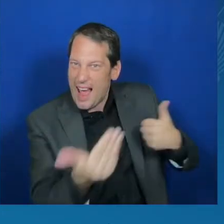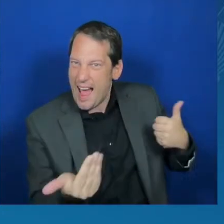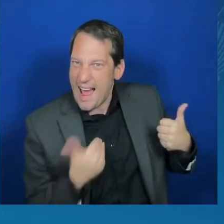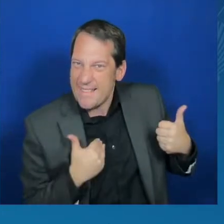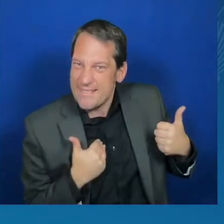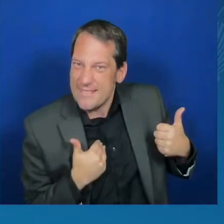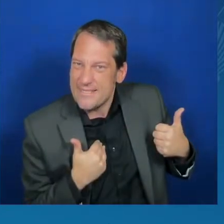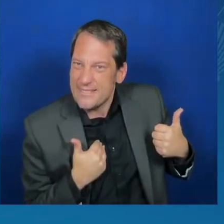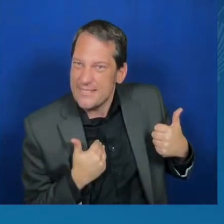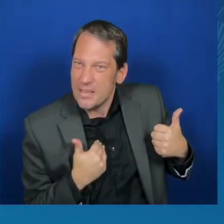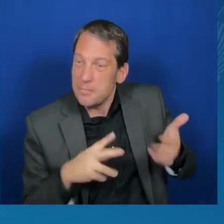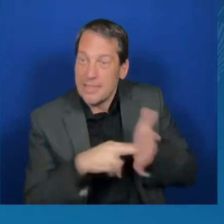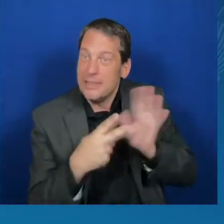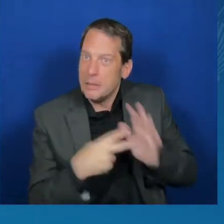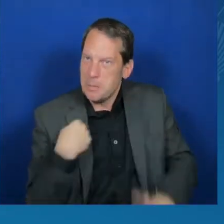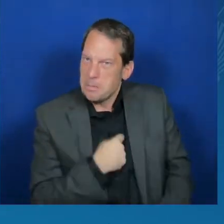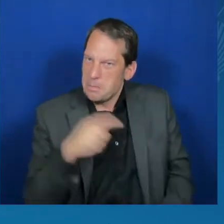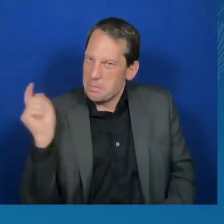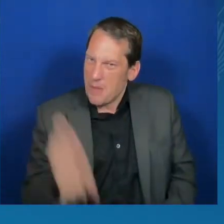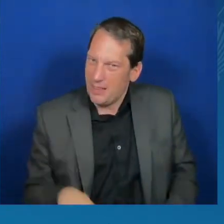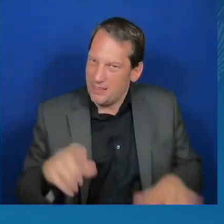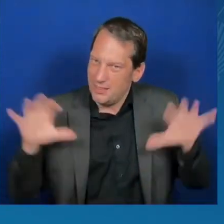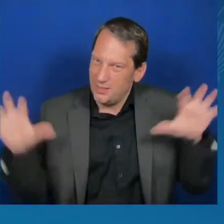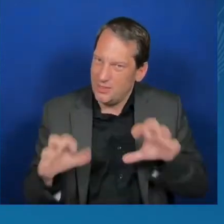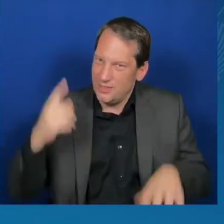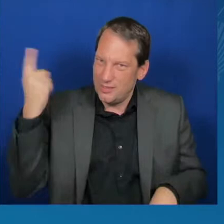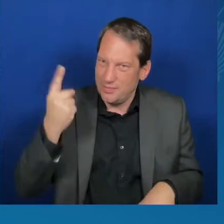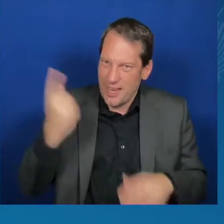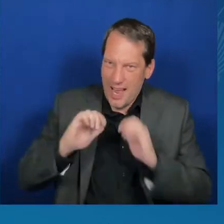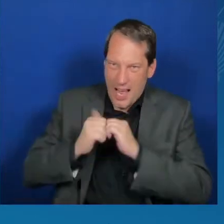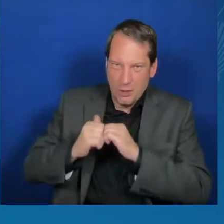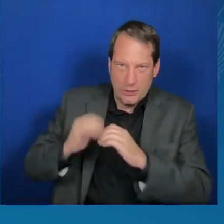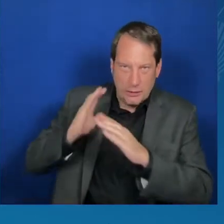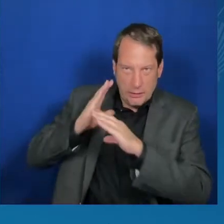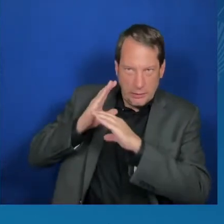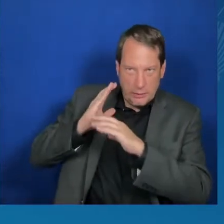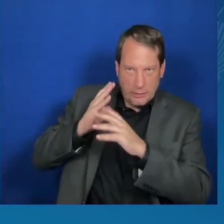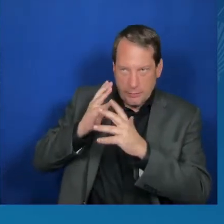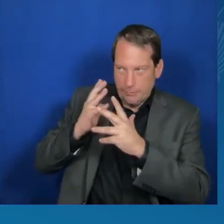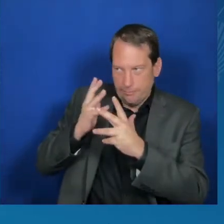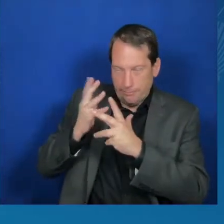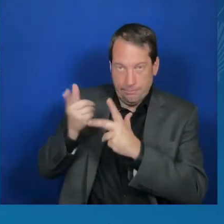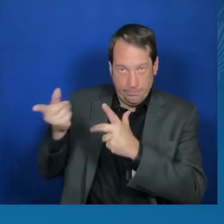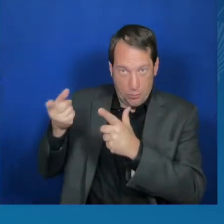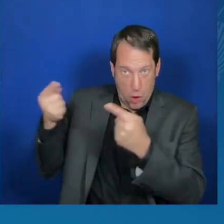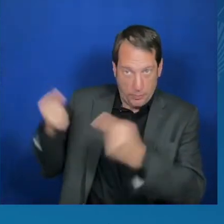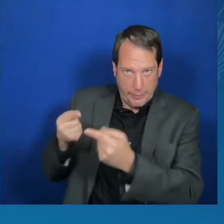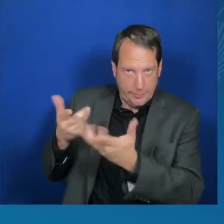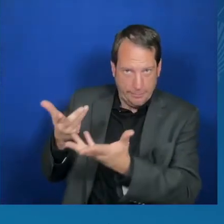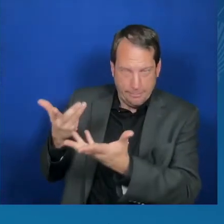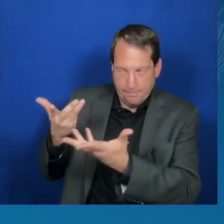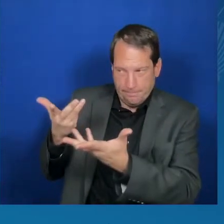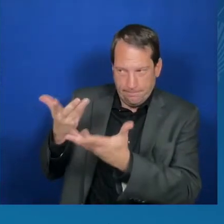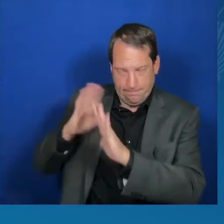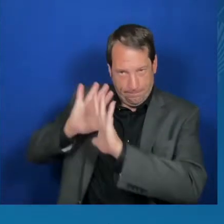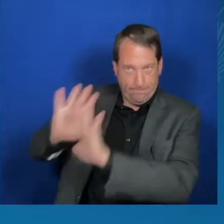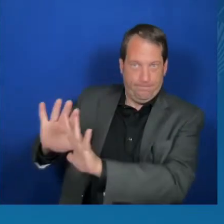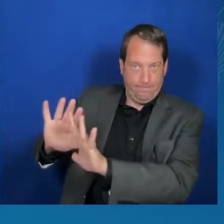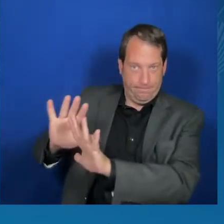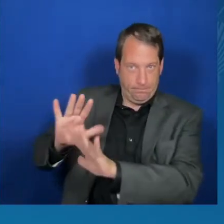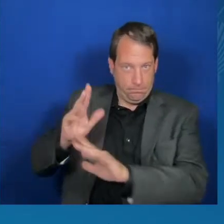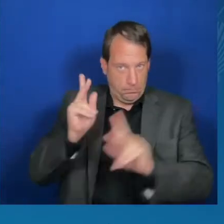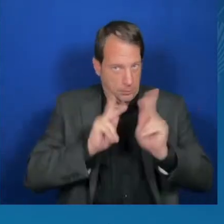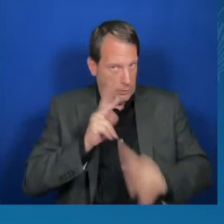and which to many people also feel existential. Consider, for example,